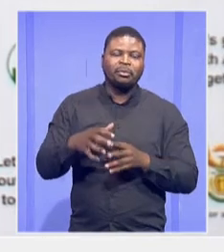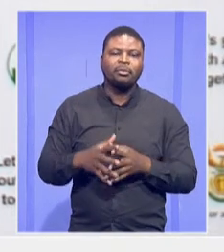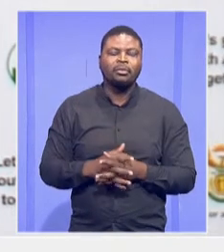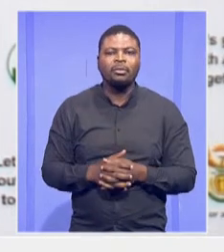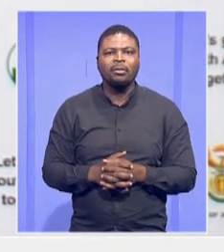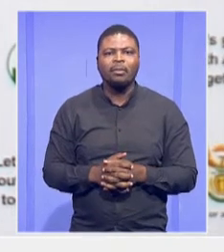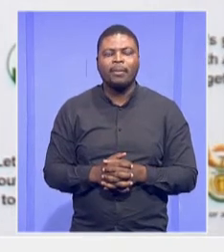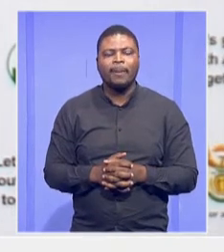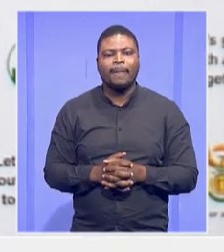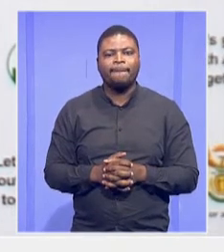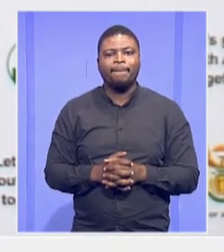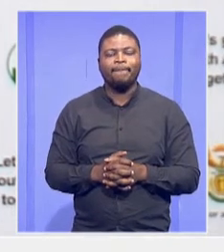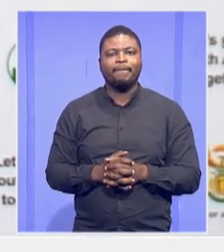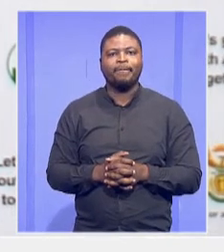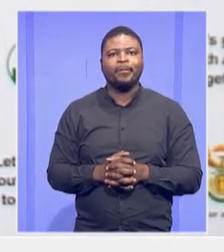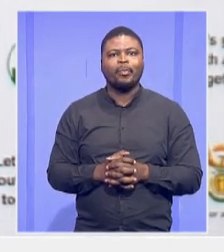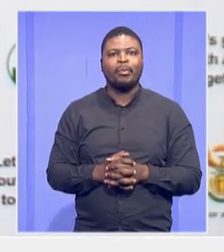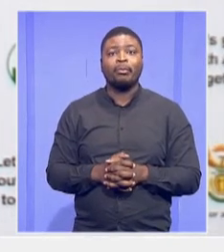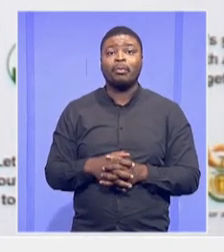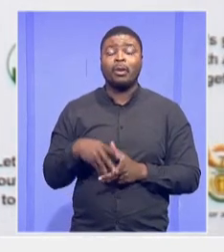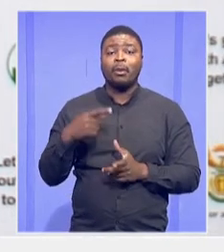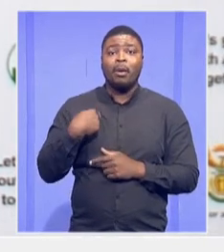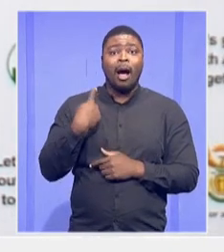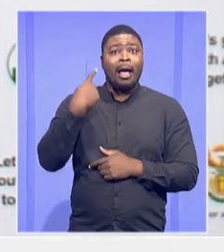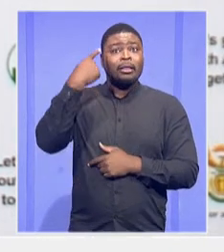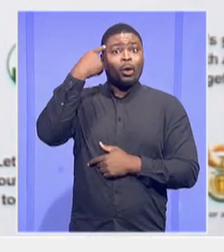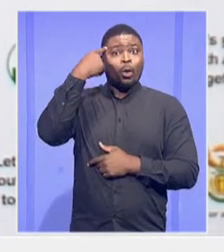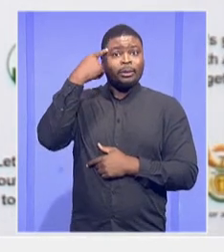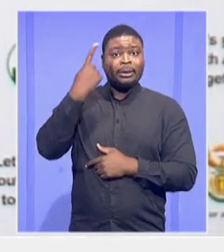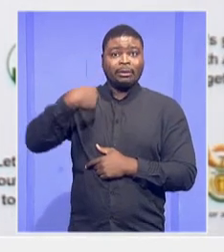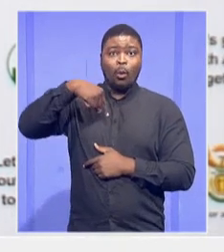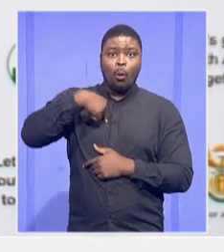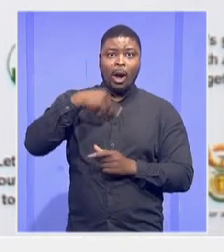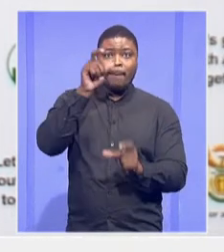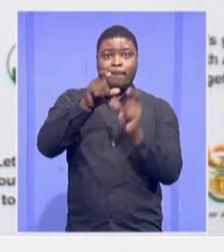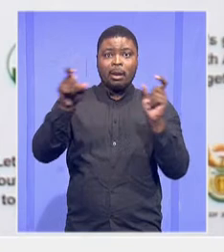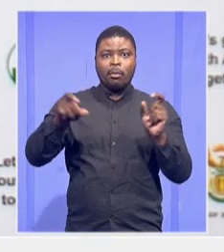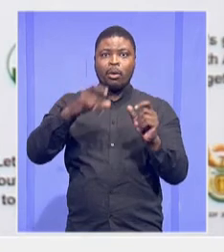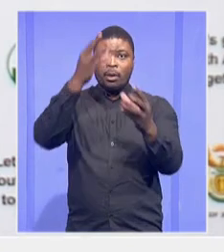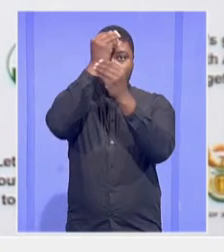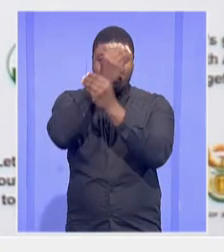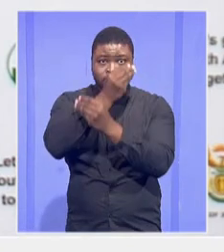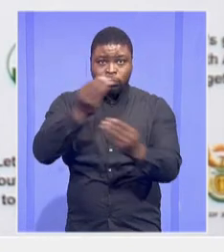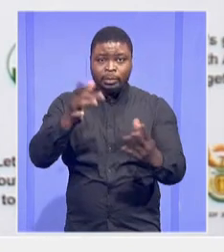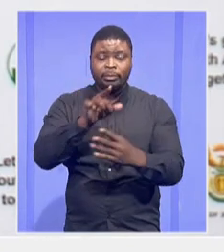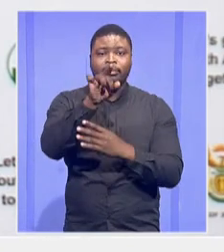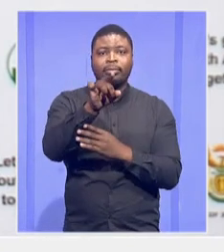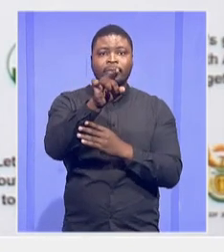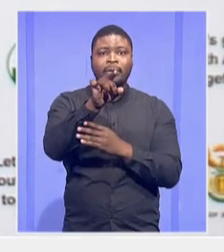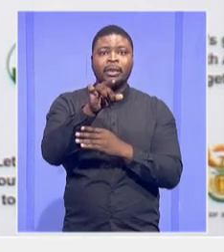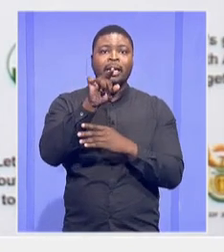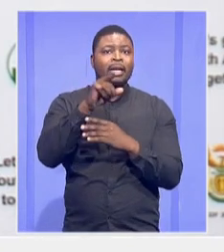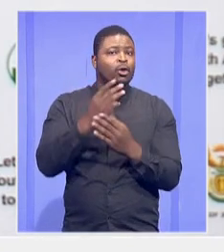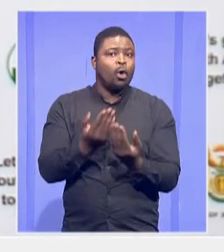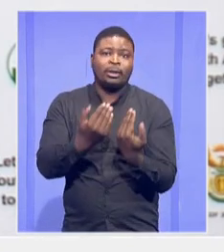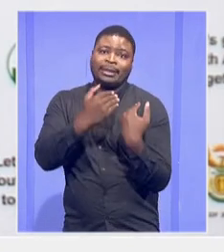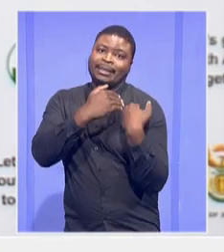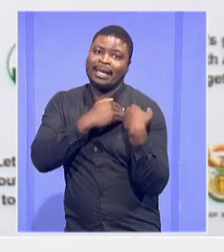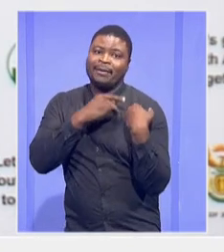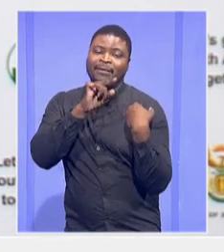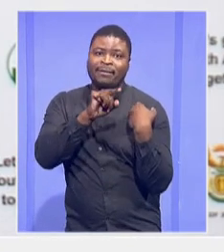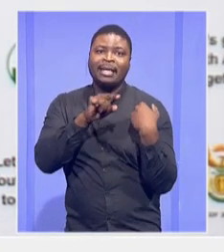And I just thought that I must remind the nation where the prevalence of the unsafe and inappropriate